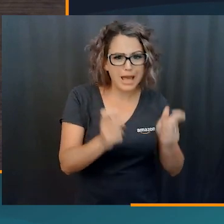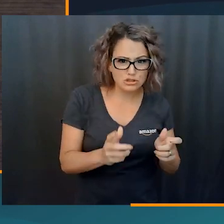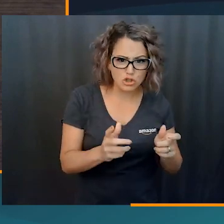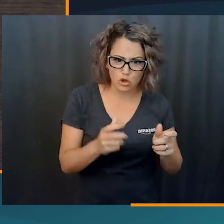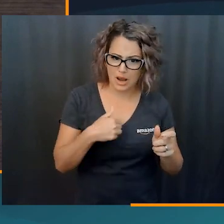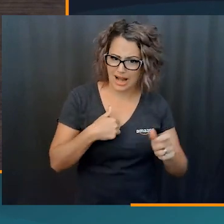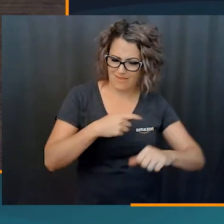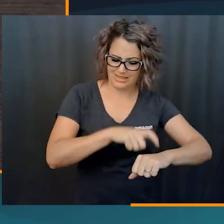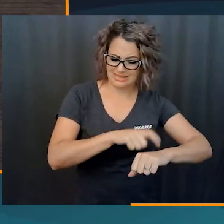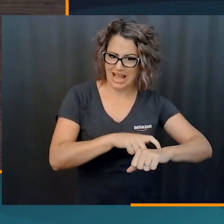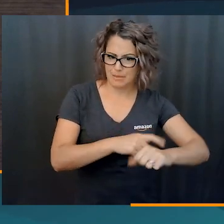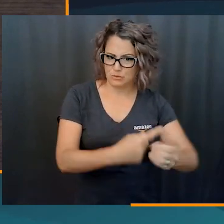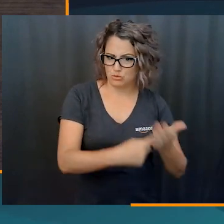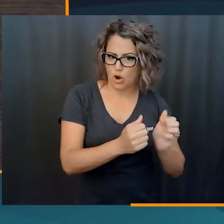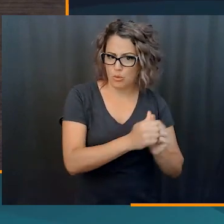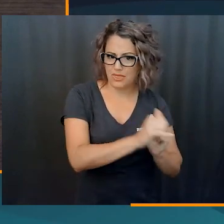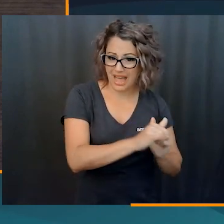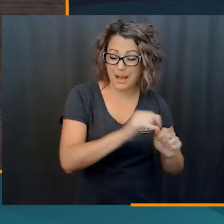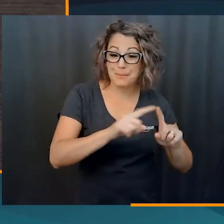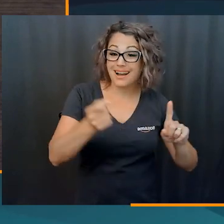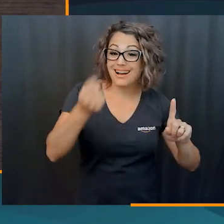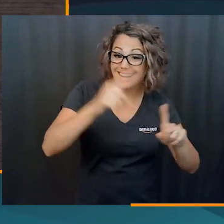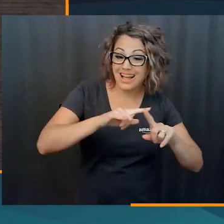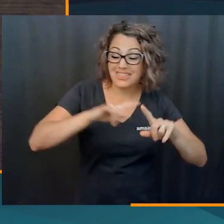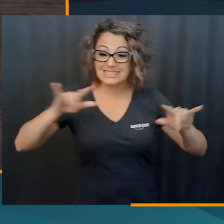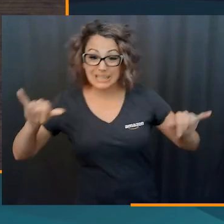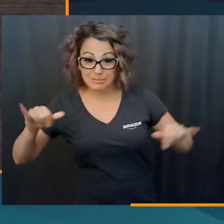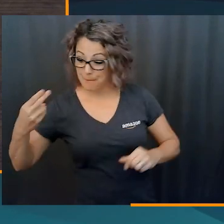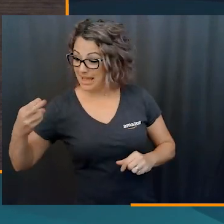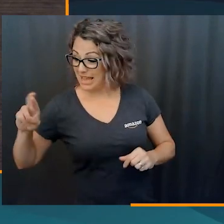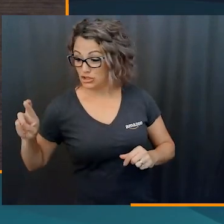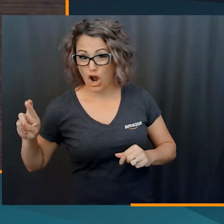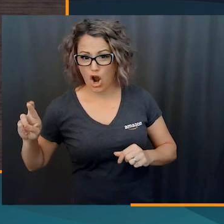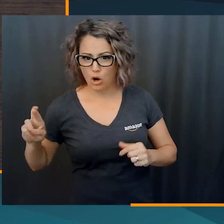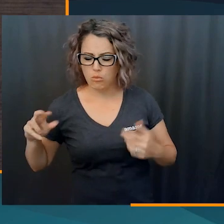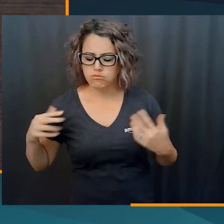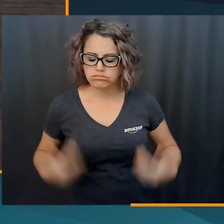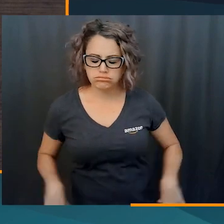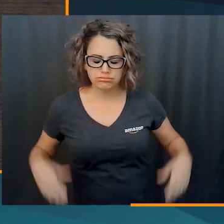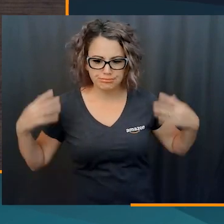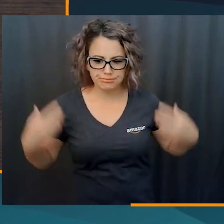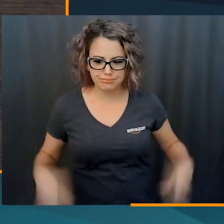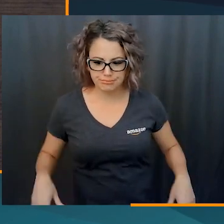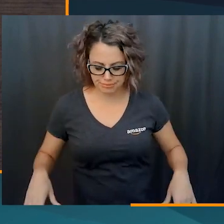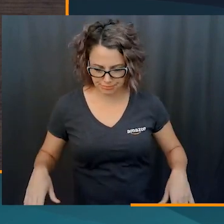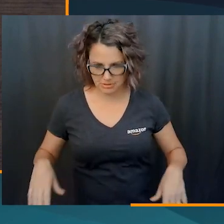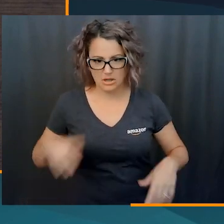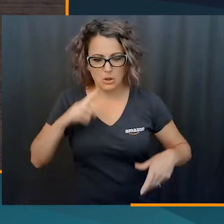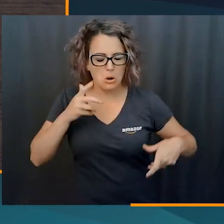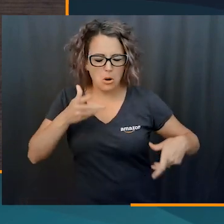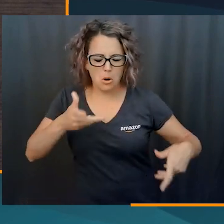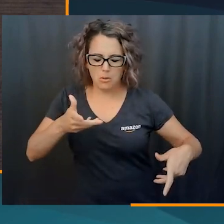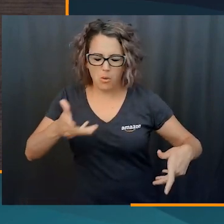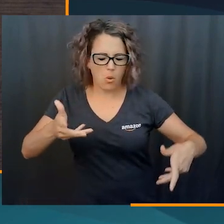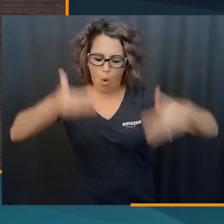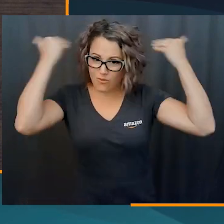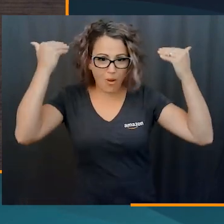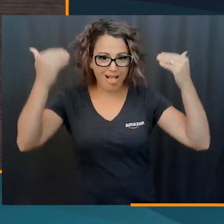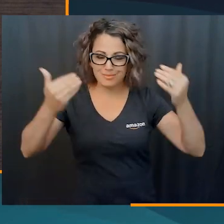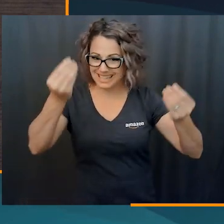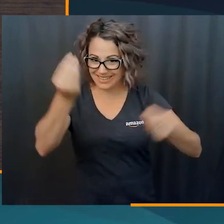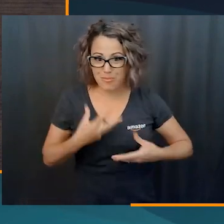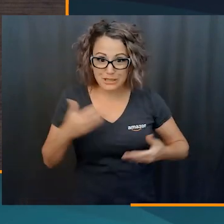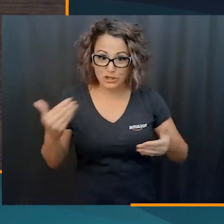them. And then on the flip side of that, being in, in HR, it's a lot of information, right? Like it's, they